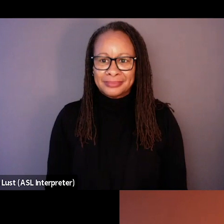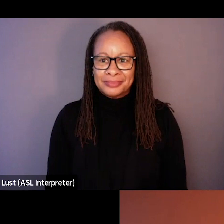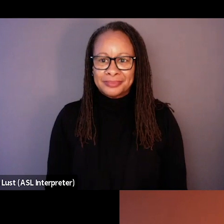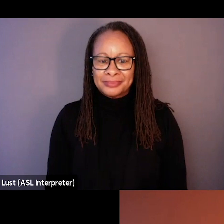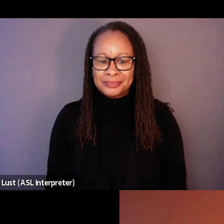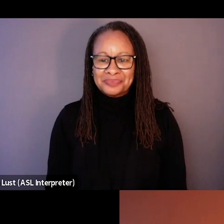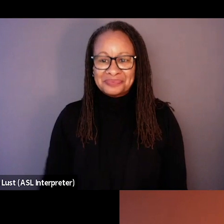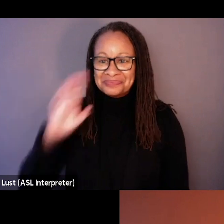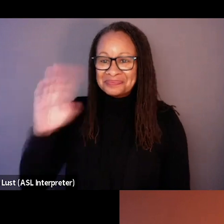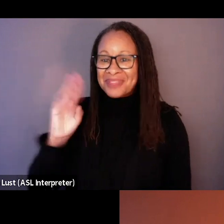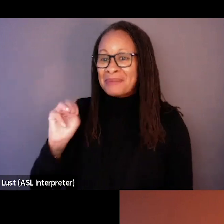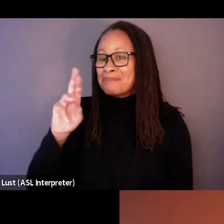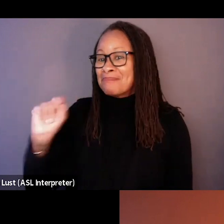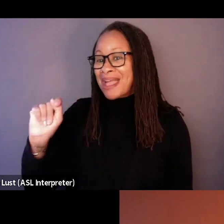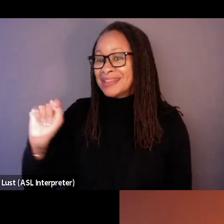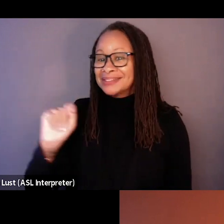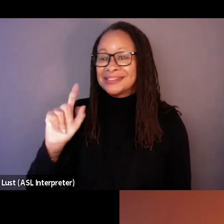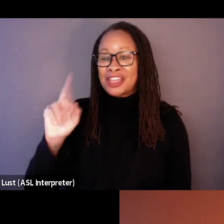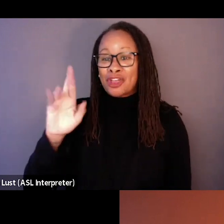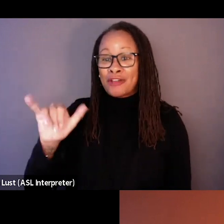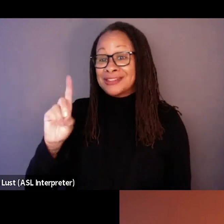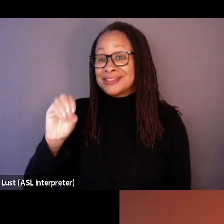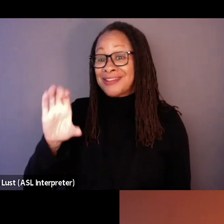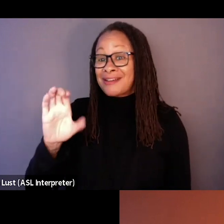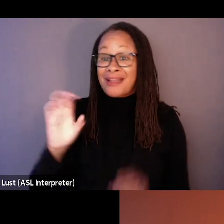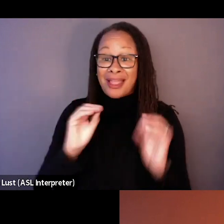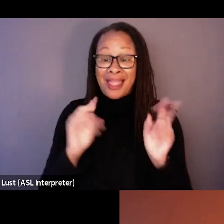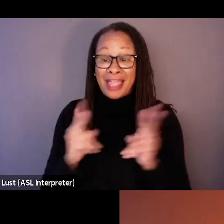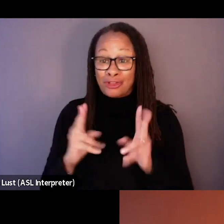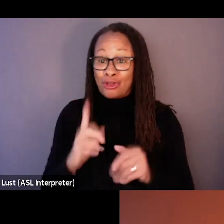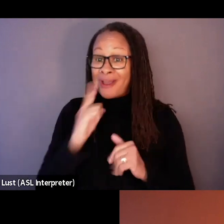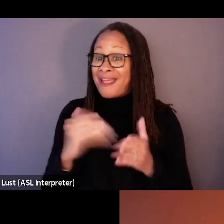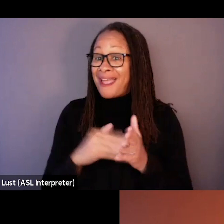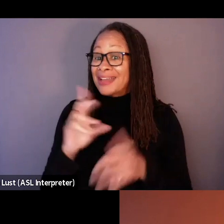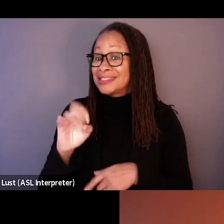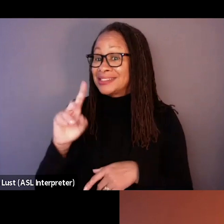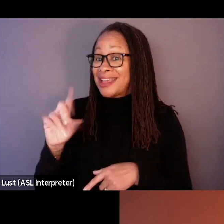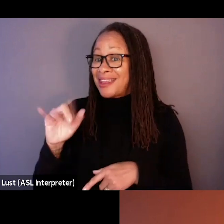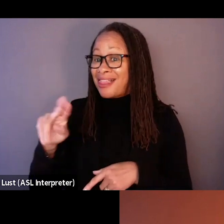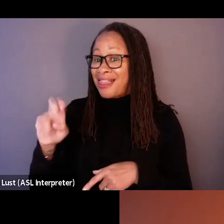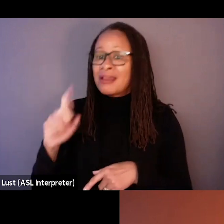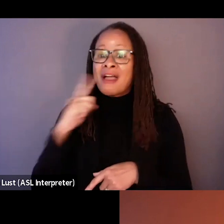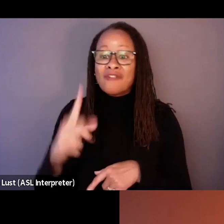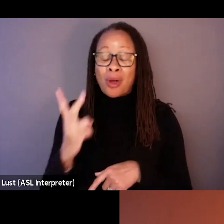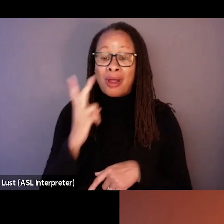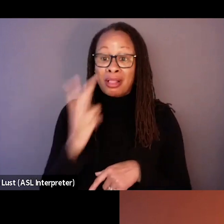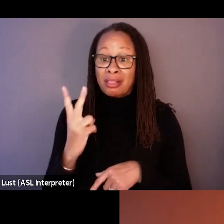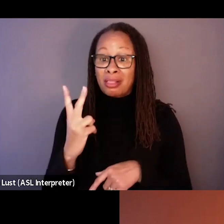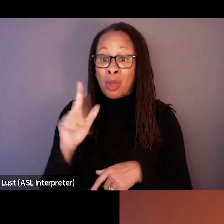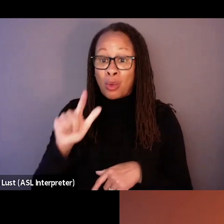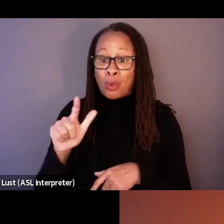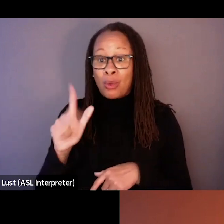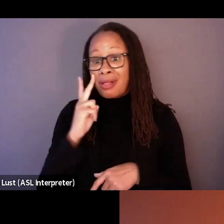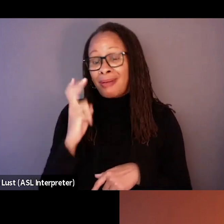Hi, I am Matt Carey, documentary editor, Deadline. And for our blind and low vision viewers, I am sitting